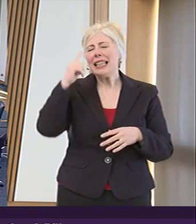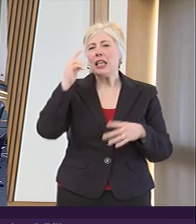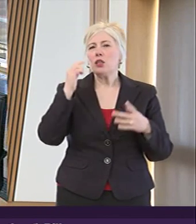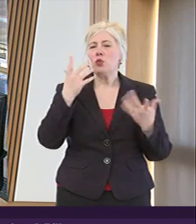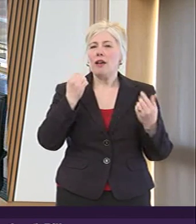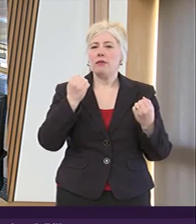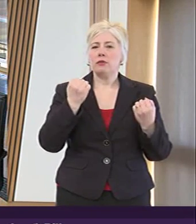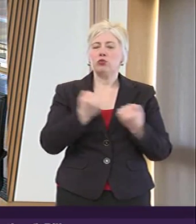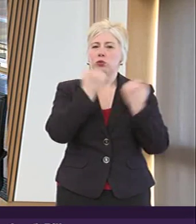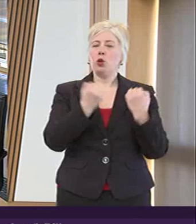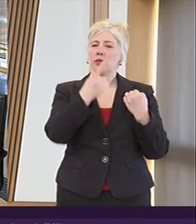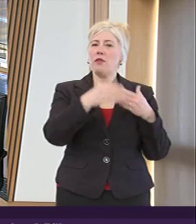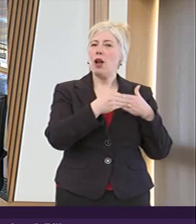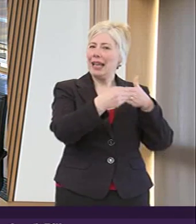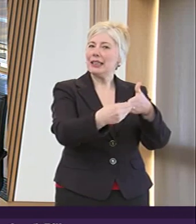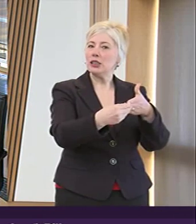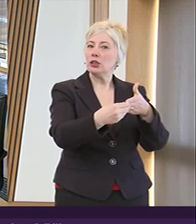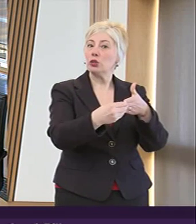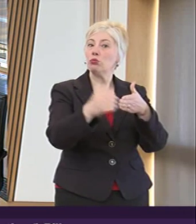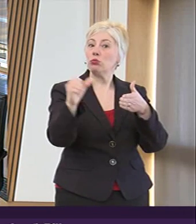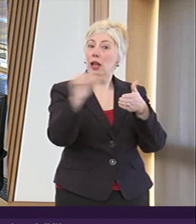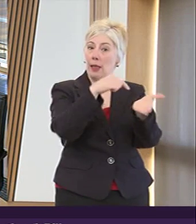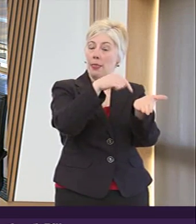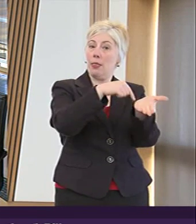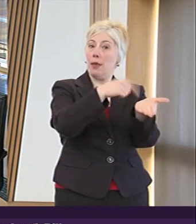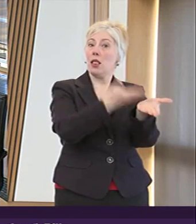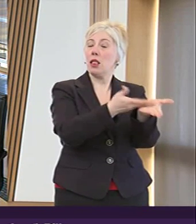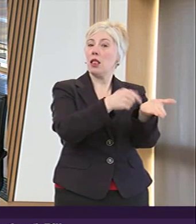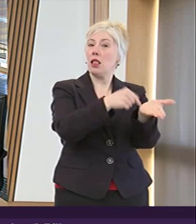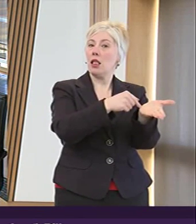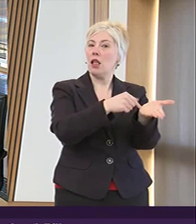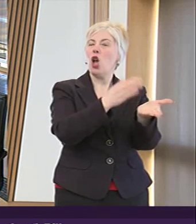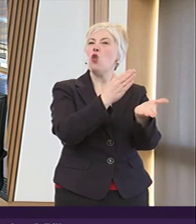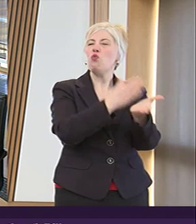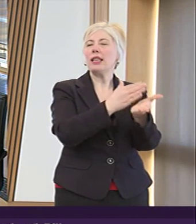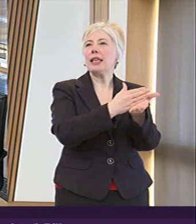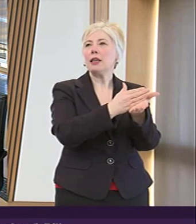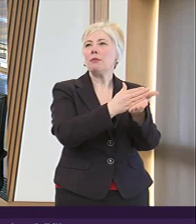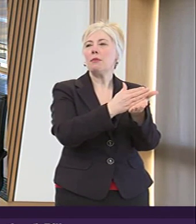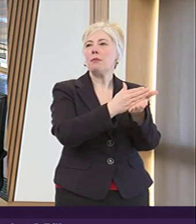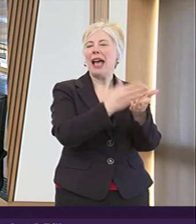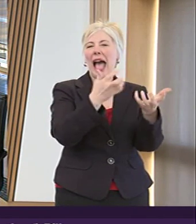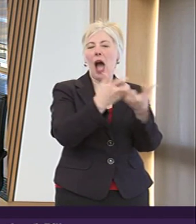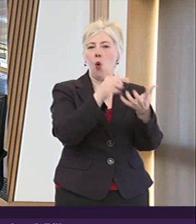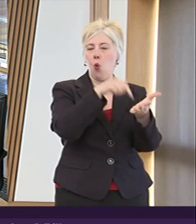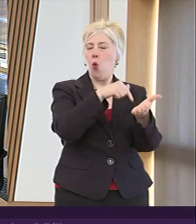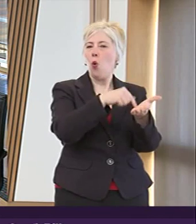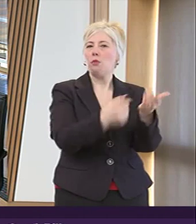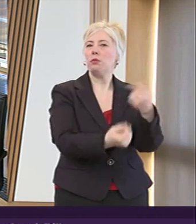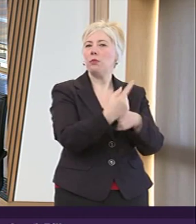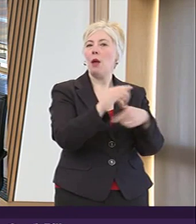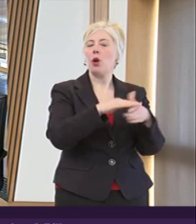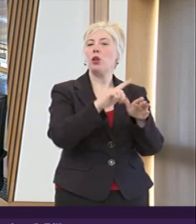that's taken in the bill is essentially a consequence of the bill also